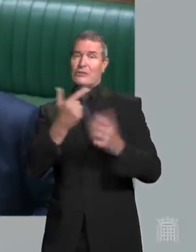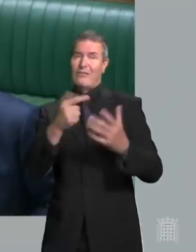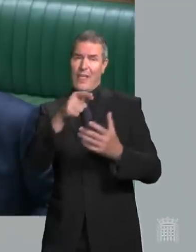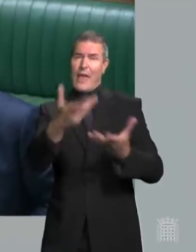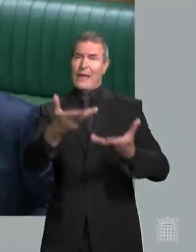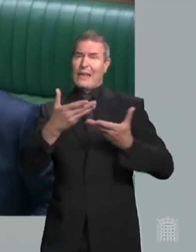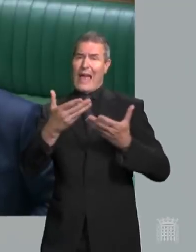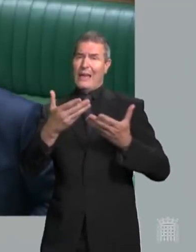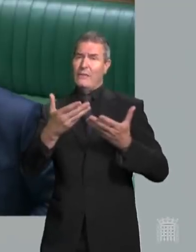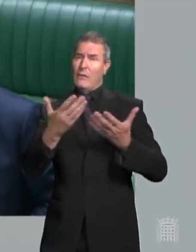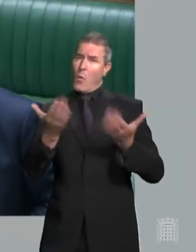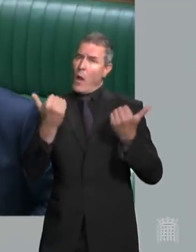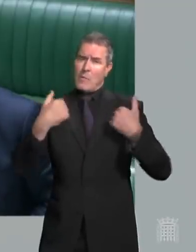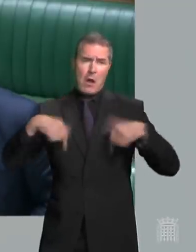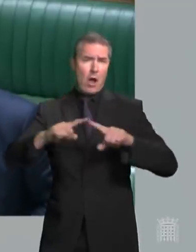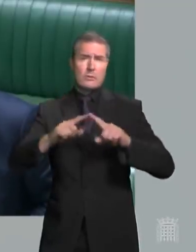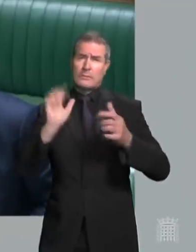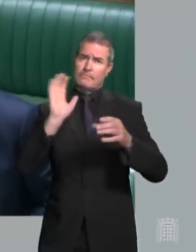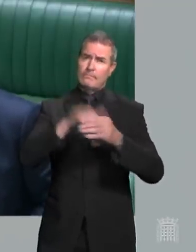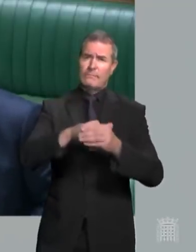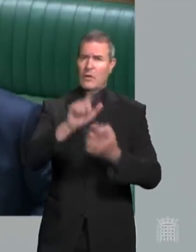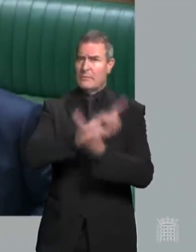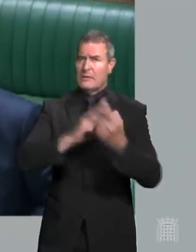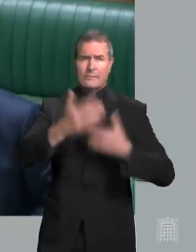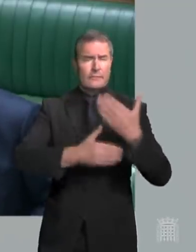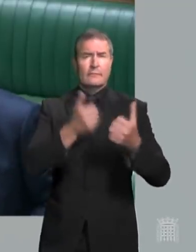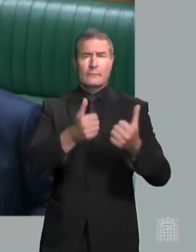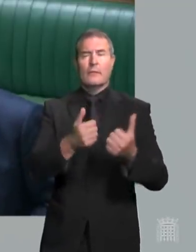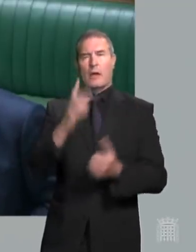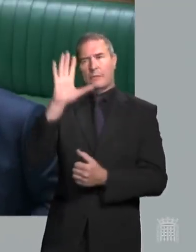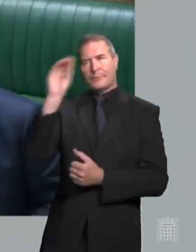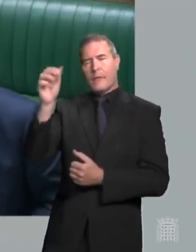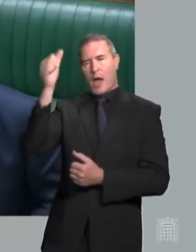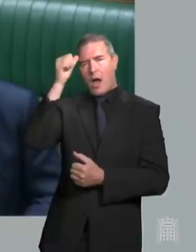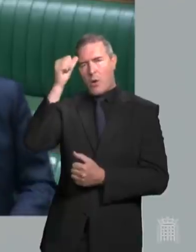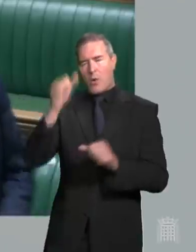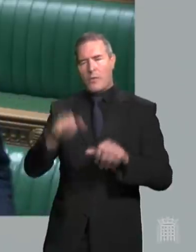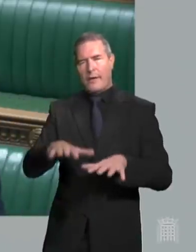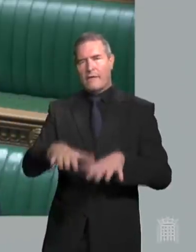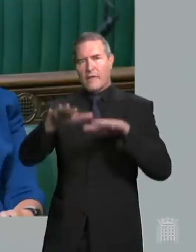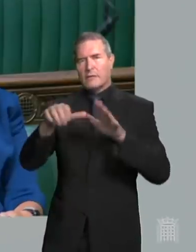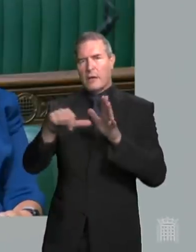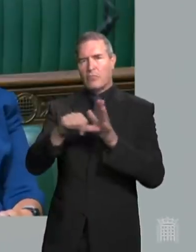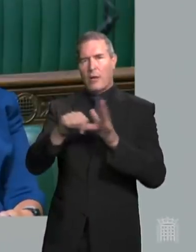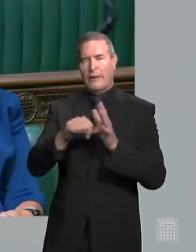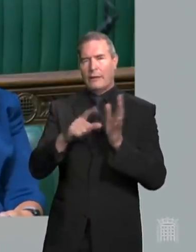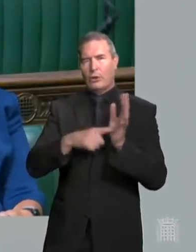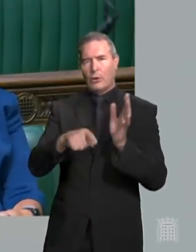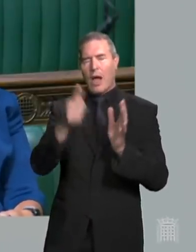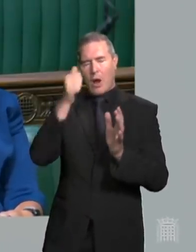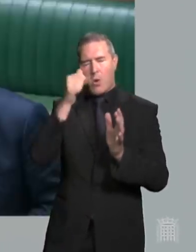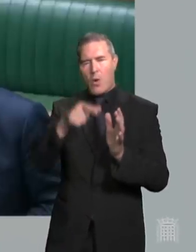that the G7 had. And I assure her that I'm aware of the problem of the flooding in Loo. And